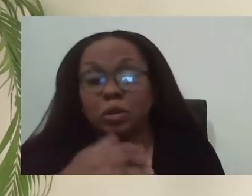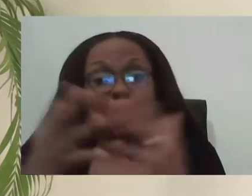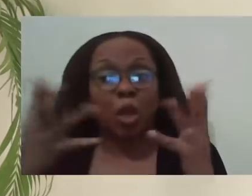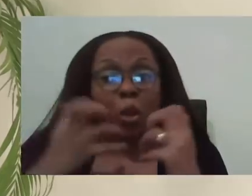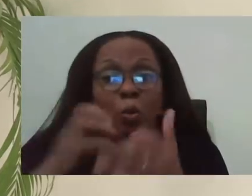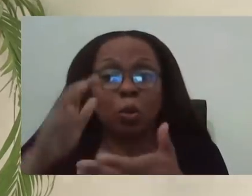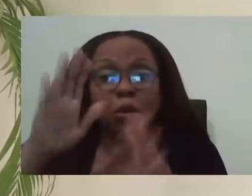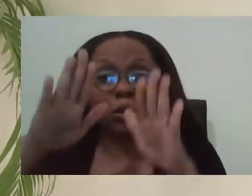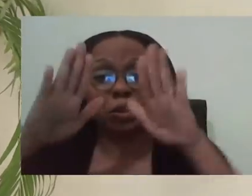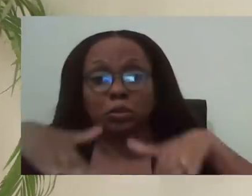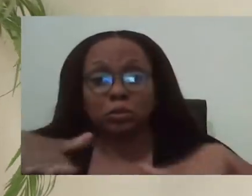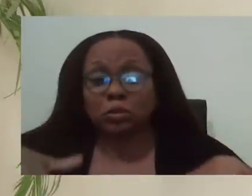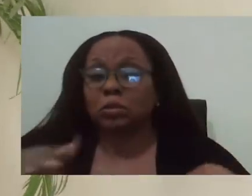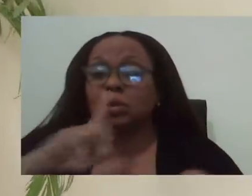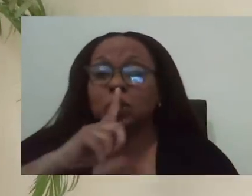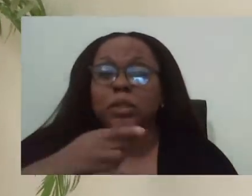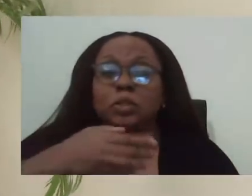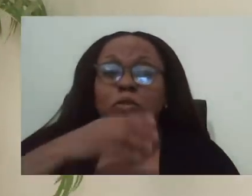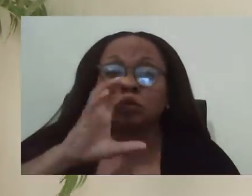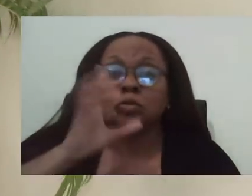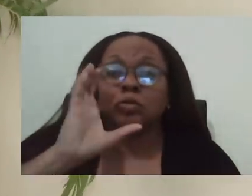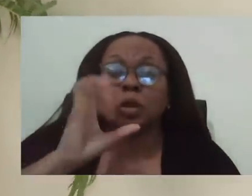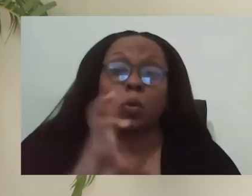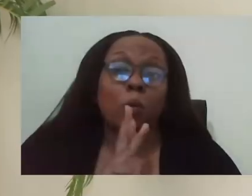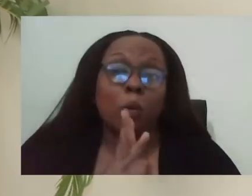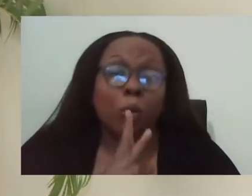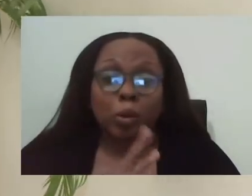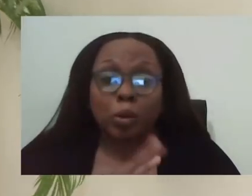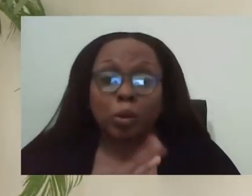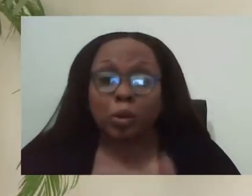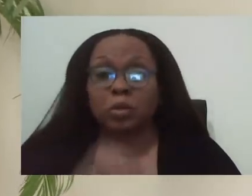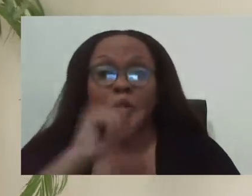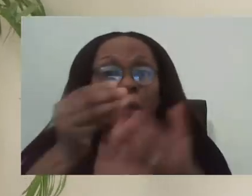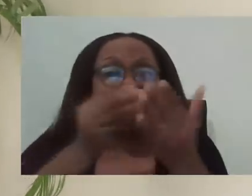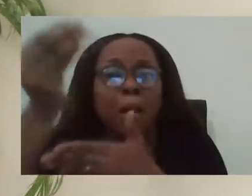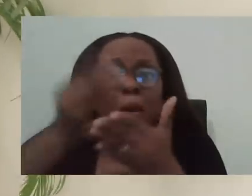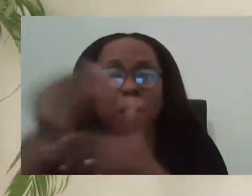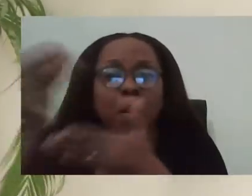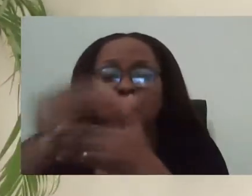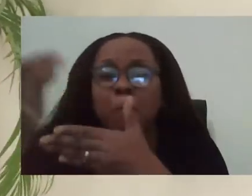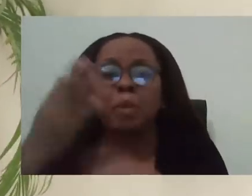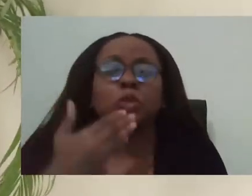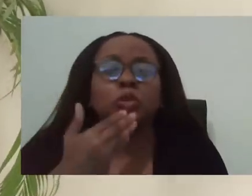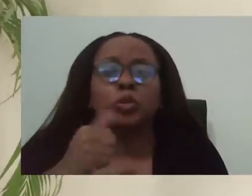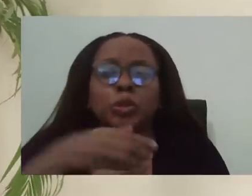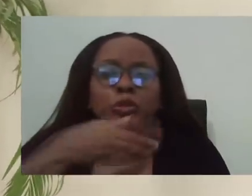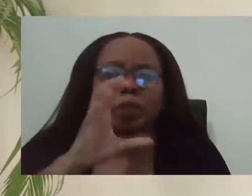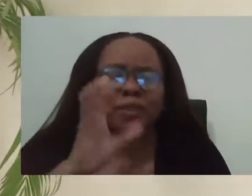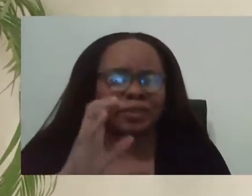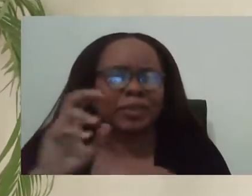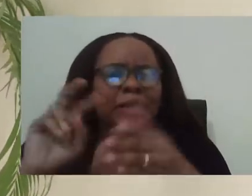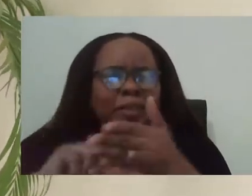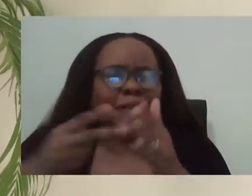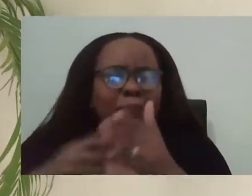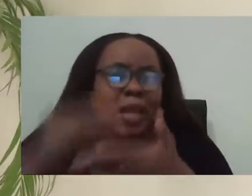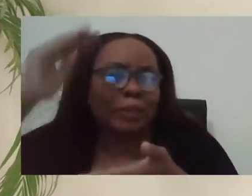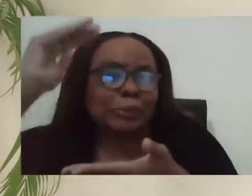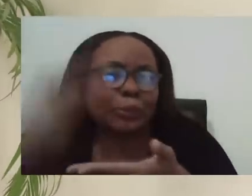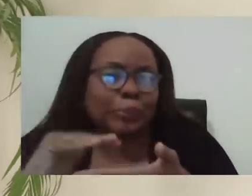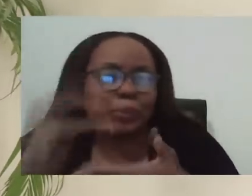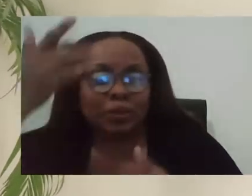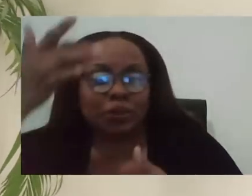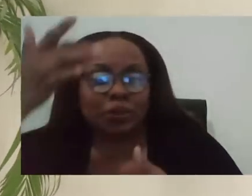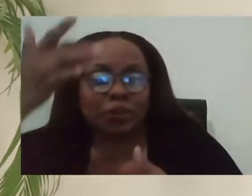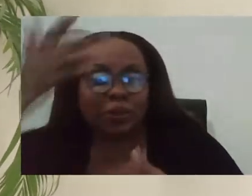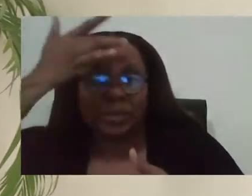money from those, um, purchasing those things. And at the same point, significantly cut down your risk for NCDs. We want to public health measures that are